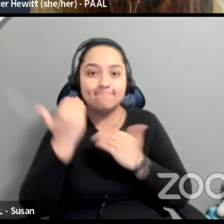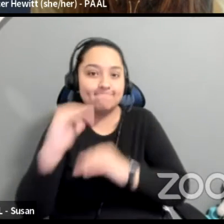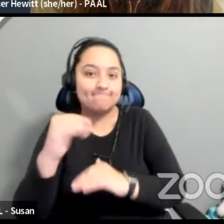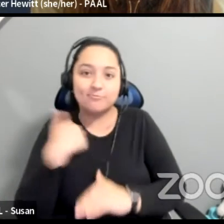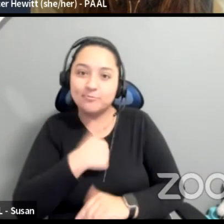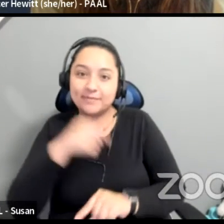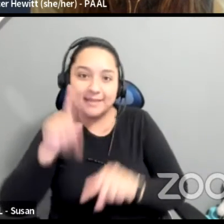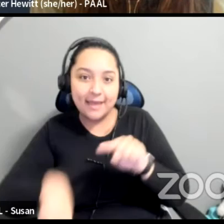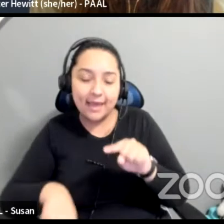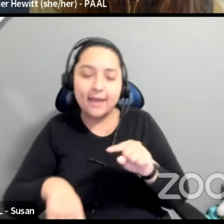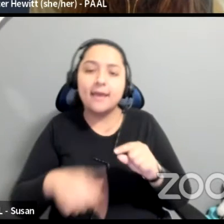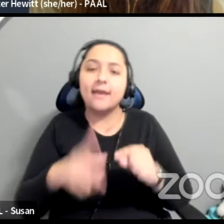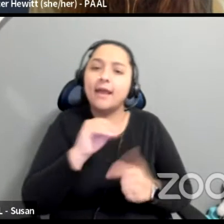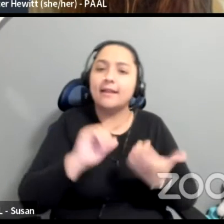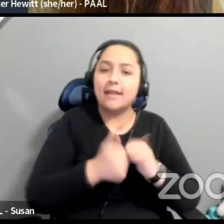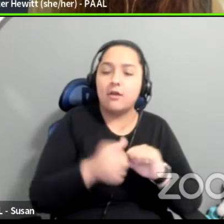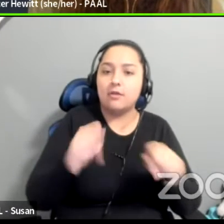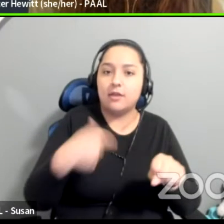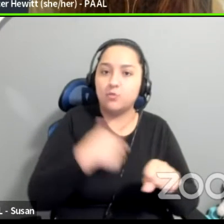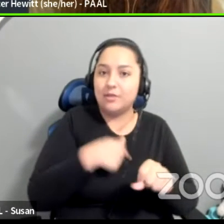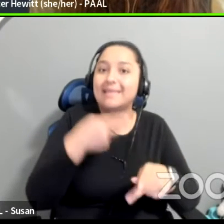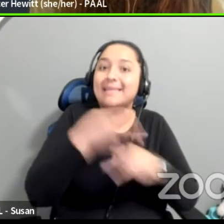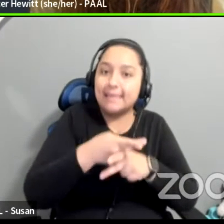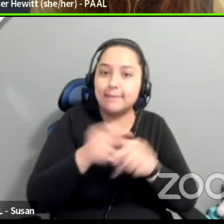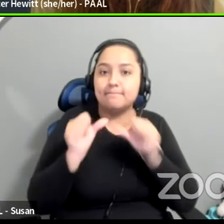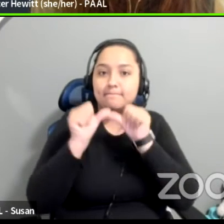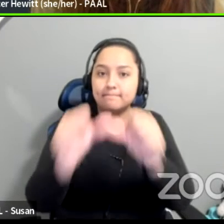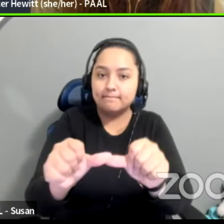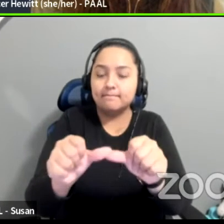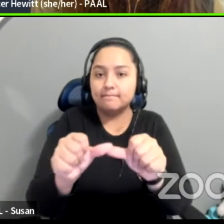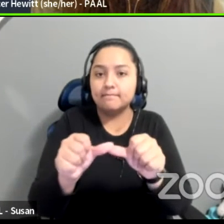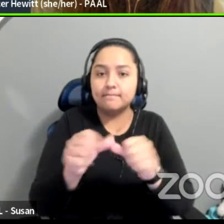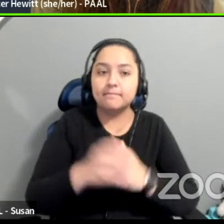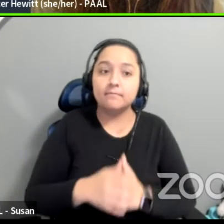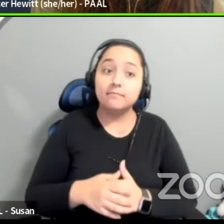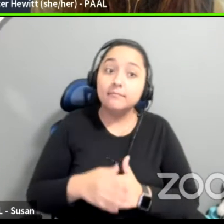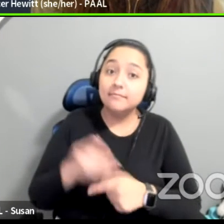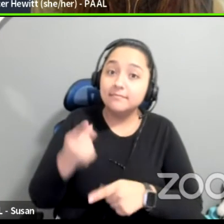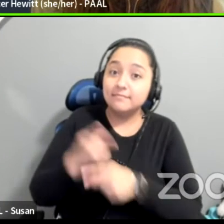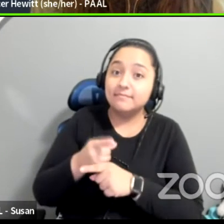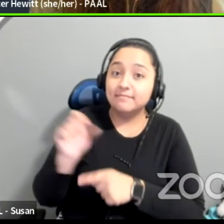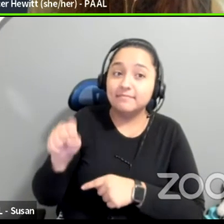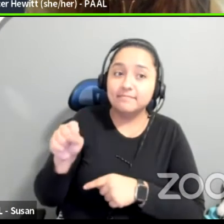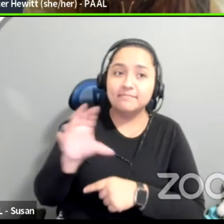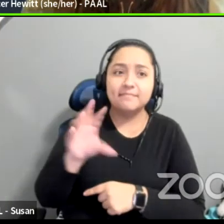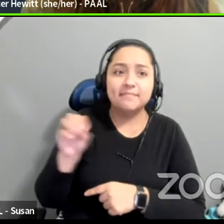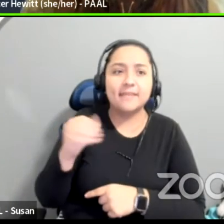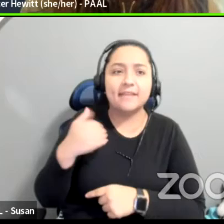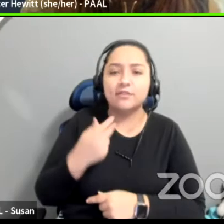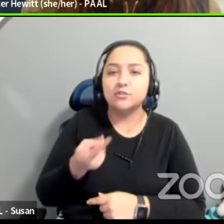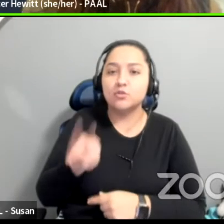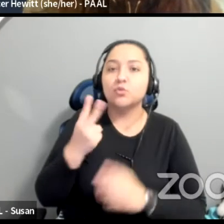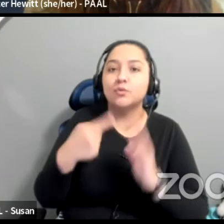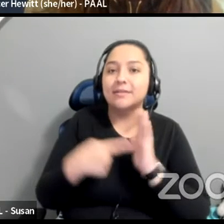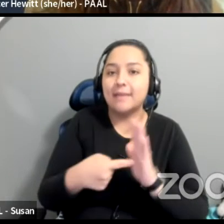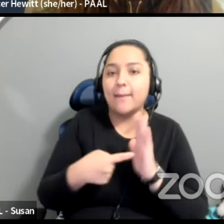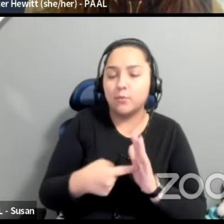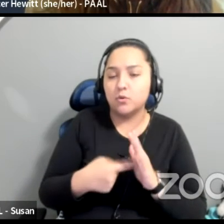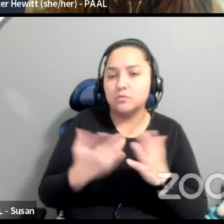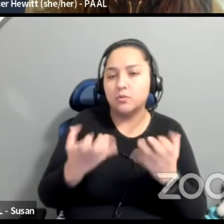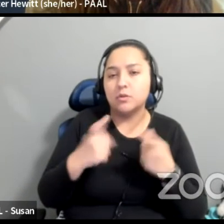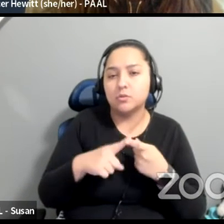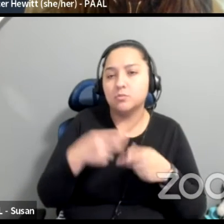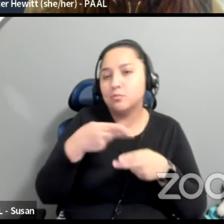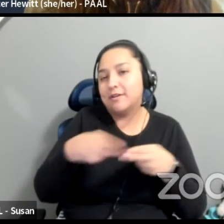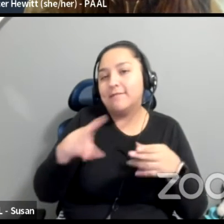consistent through the whole process. Yeah. And I want to amplify that, that, um, two, two examples I would love to talk about briefly are,